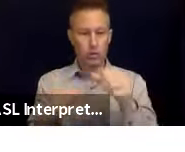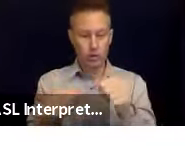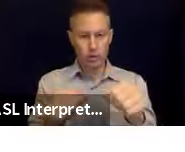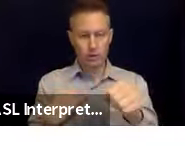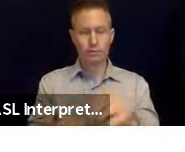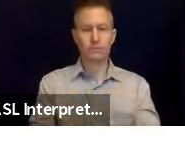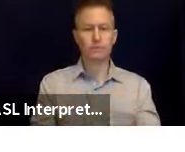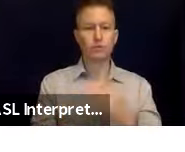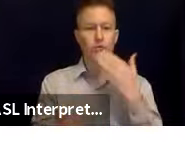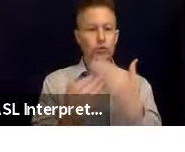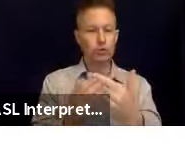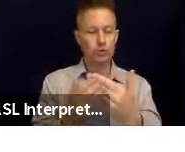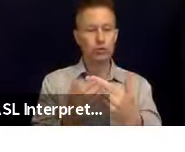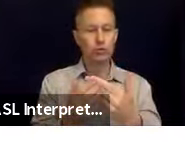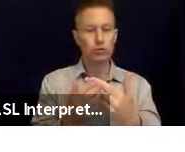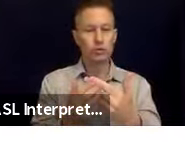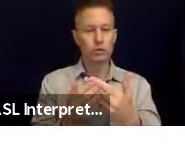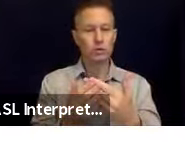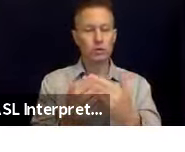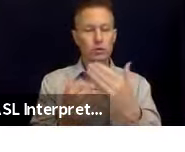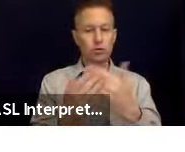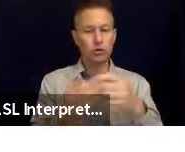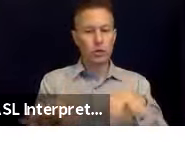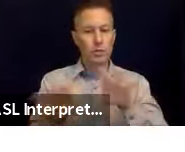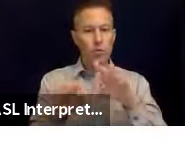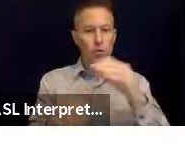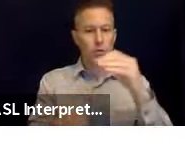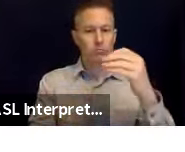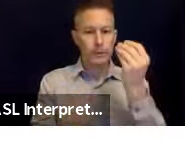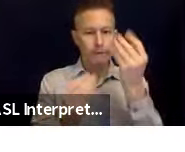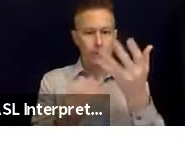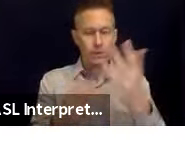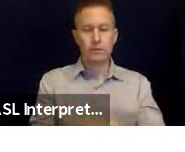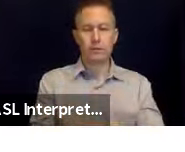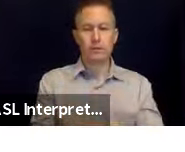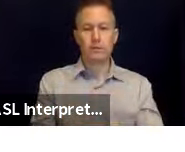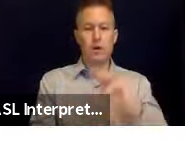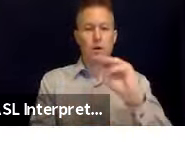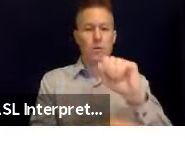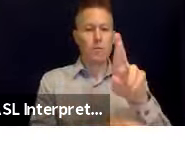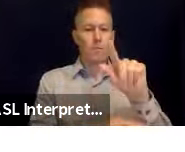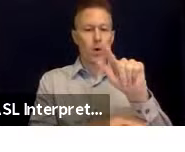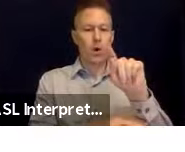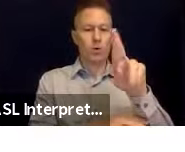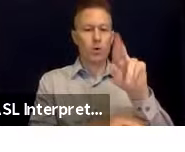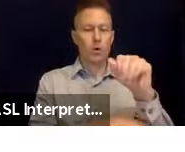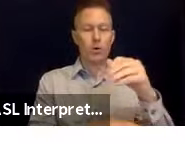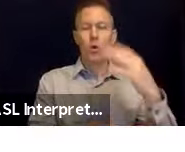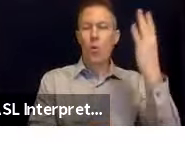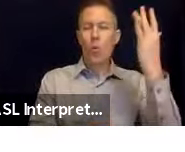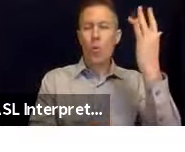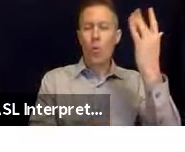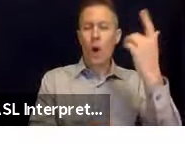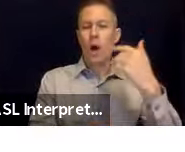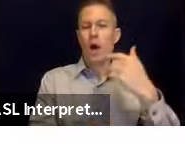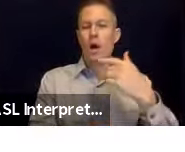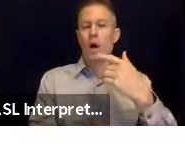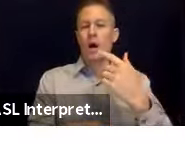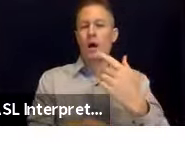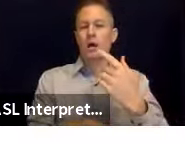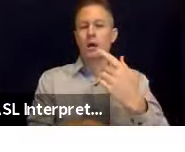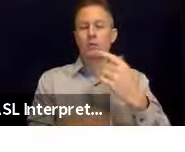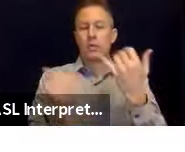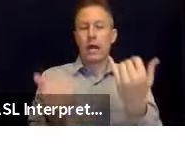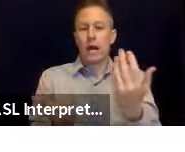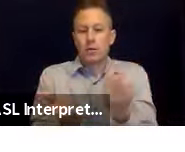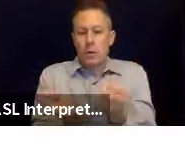point. Thank you very much. Margaret asked, why are we saying face down in bed? We used to say on your side, face down